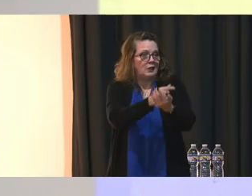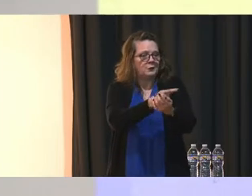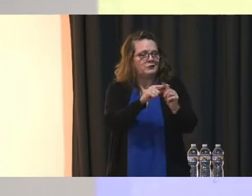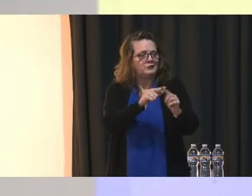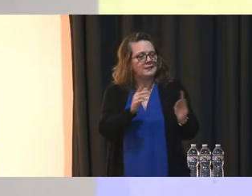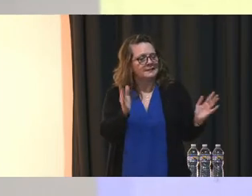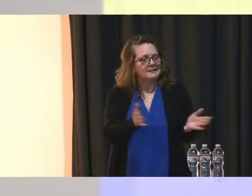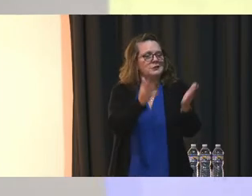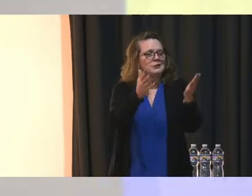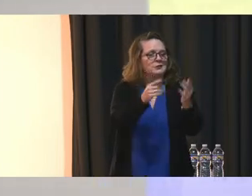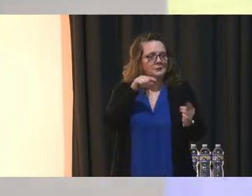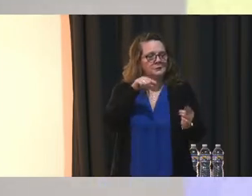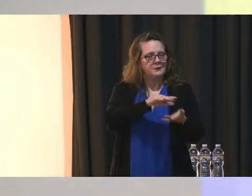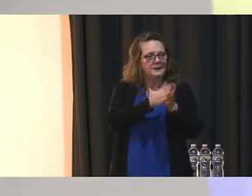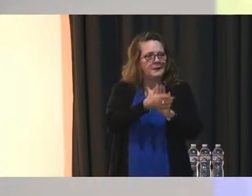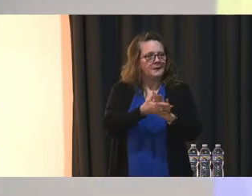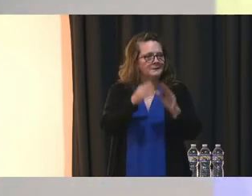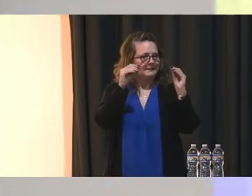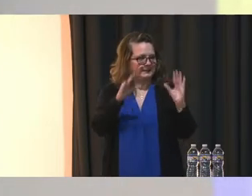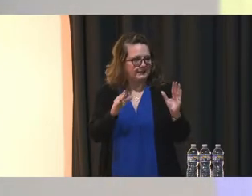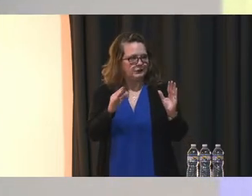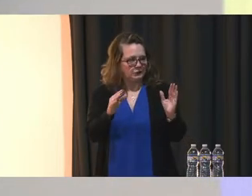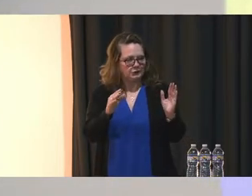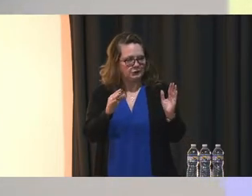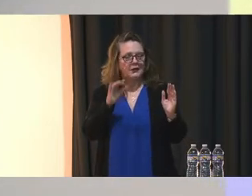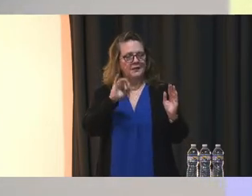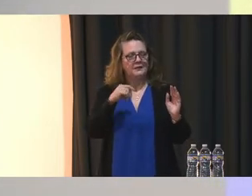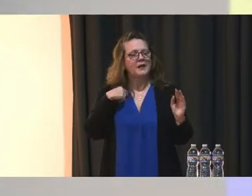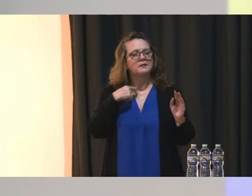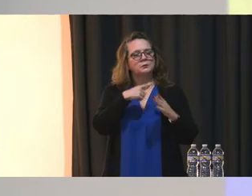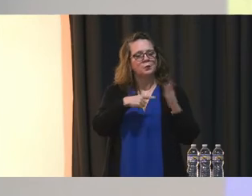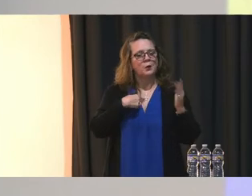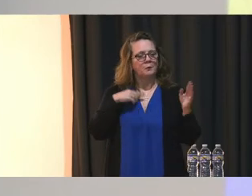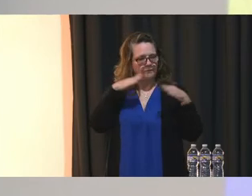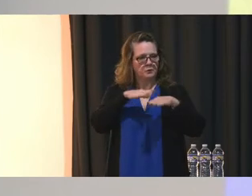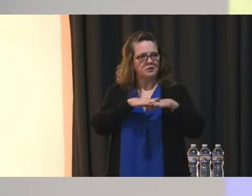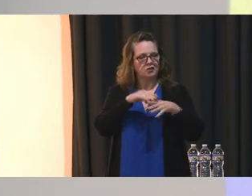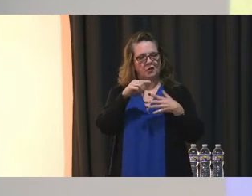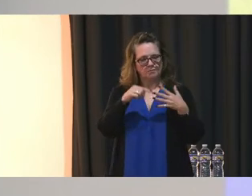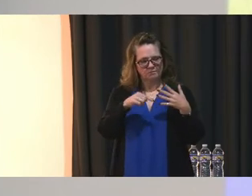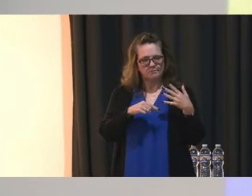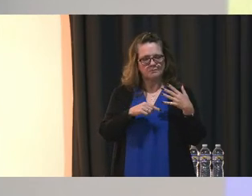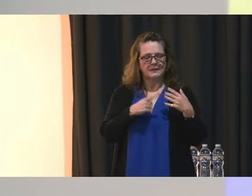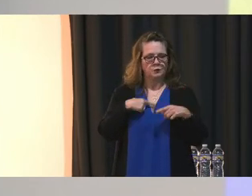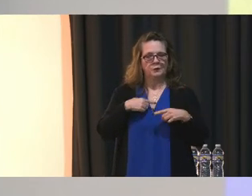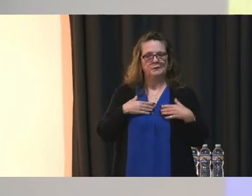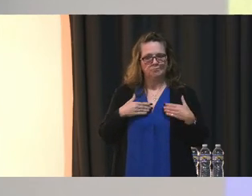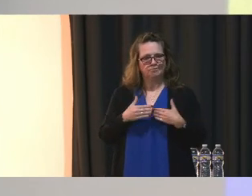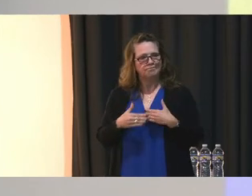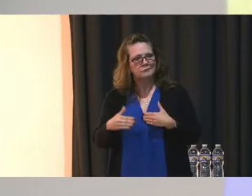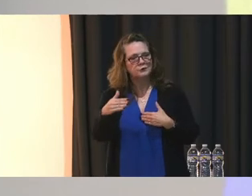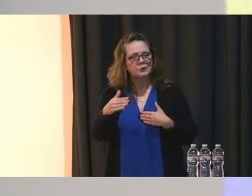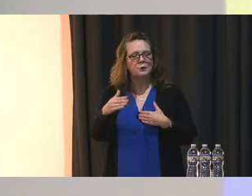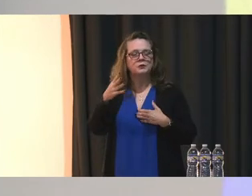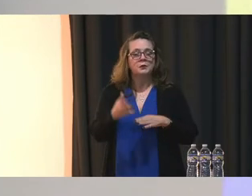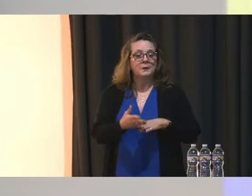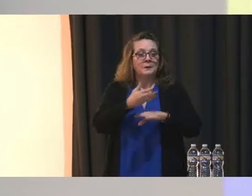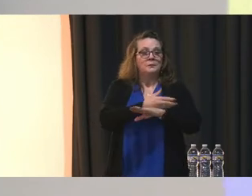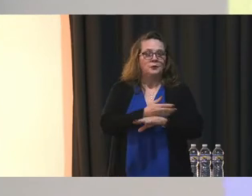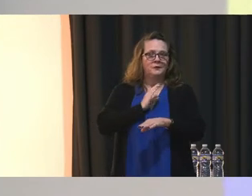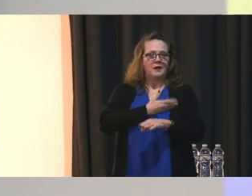them into the profession And those are some of the things that we're focusing on as we move forward to improve the numbers